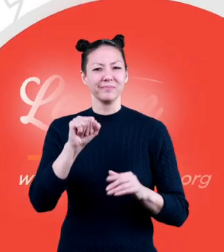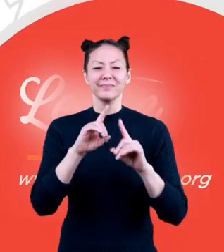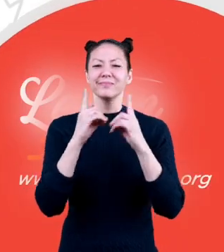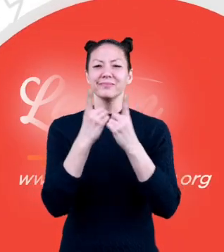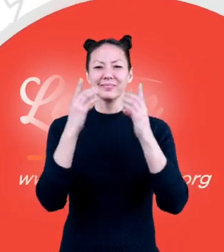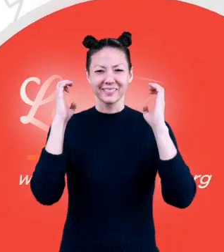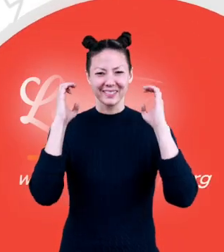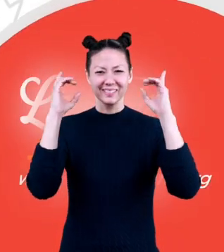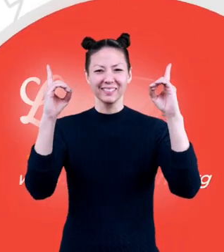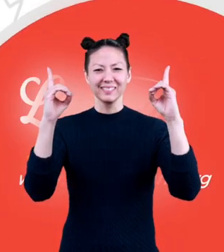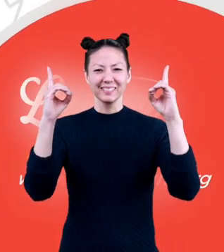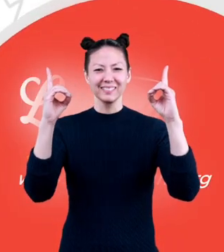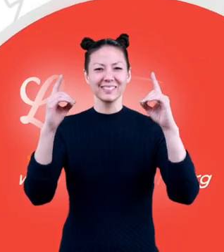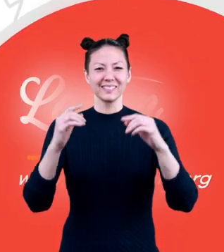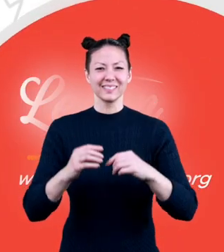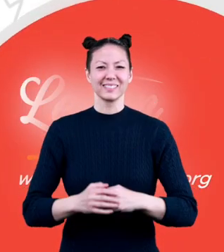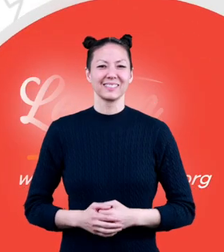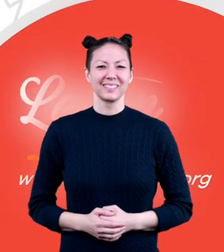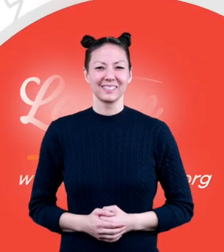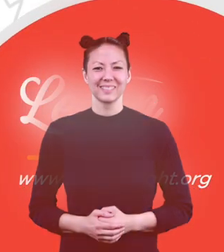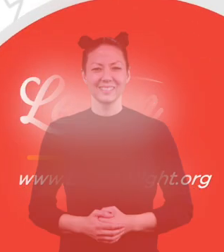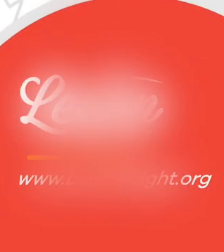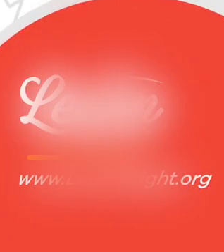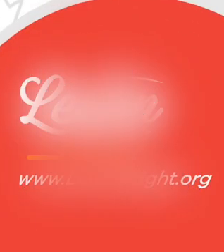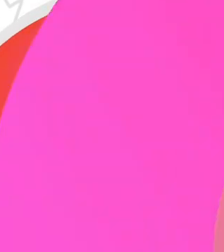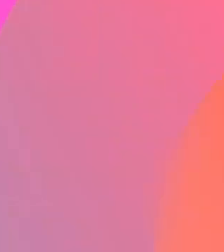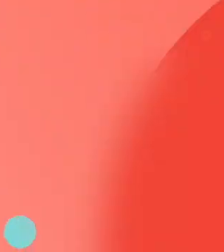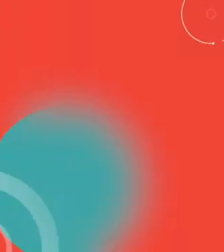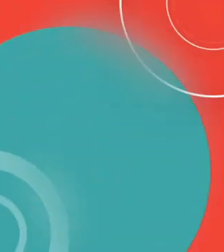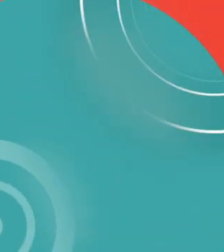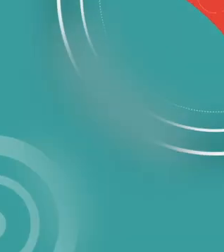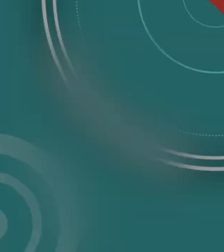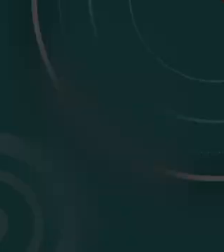We will back.